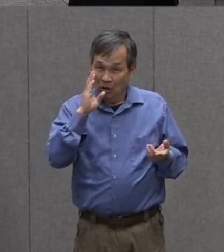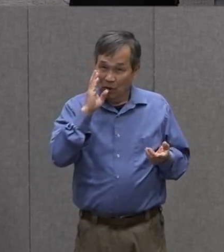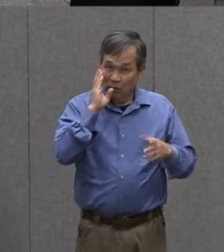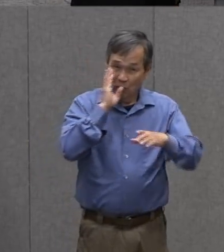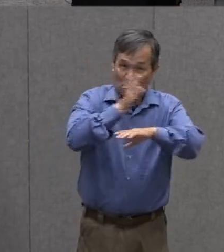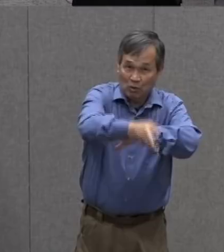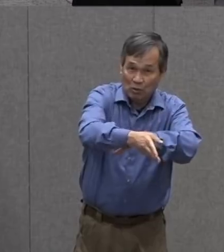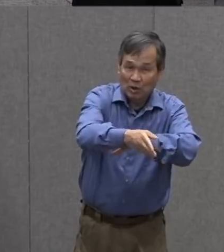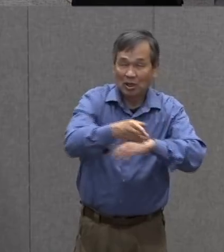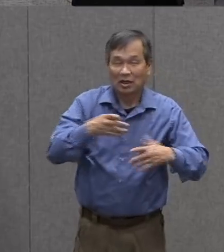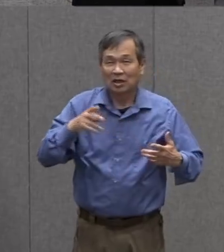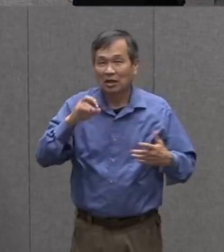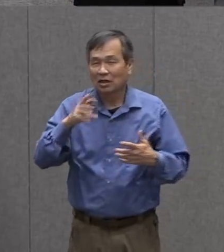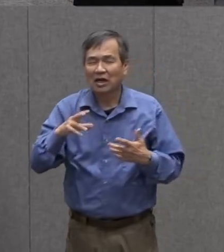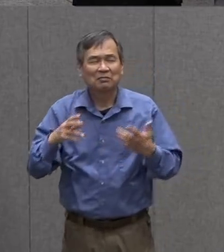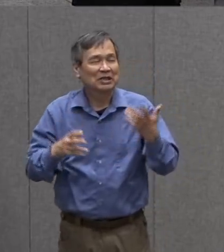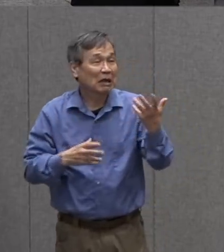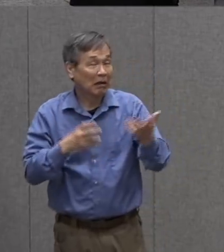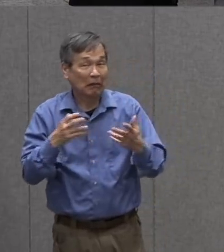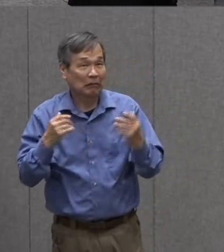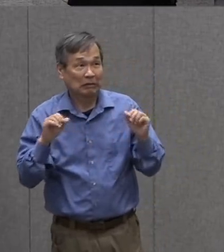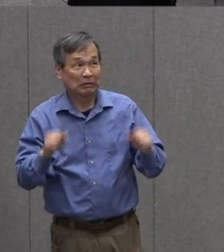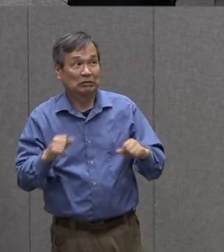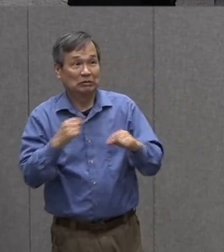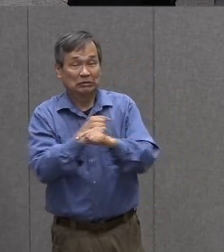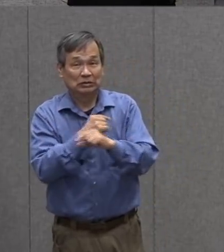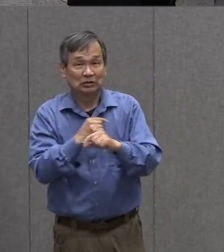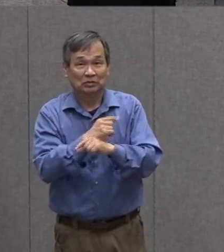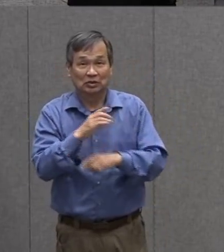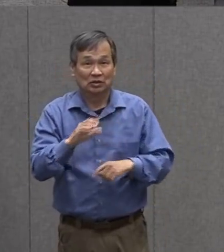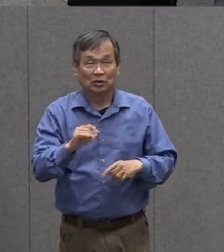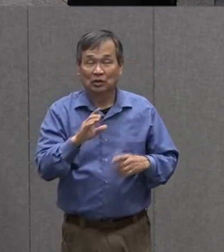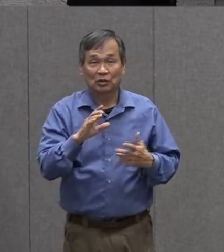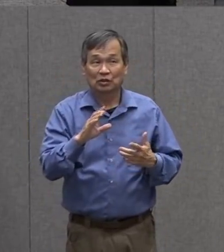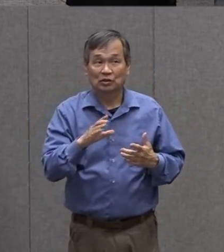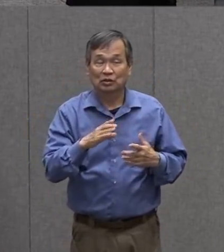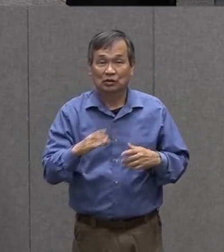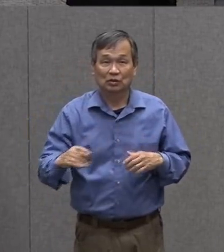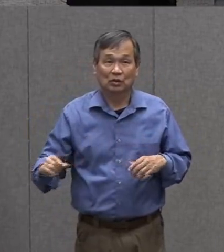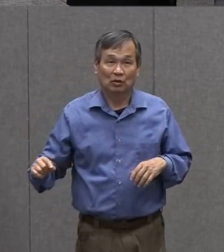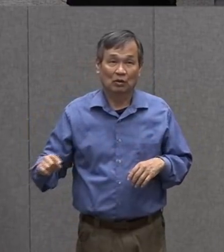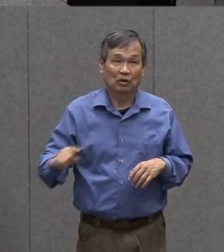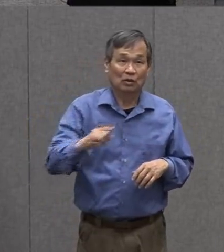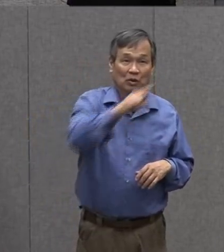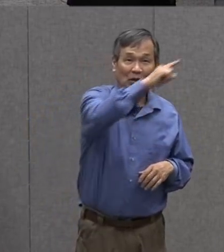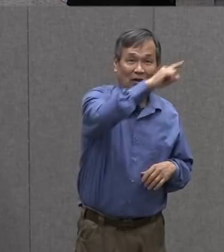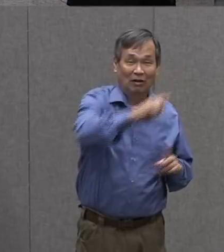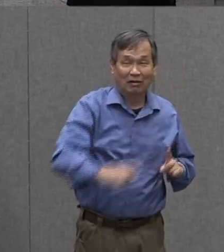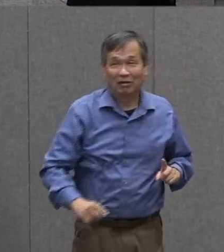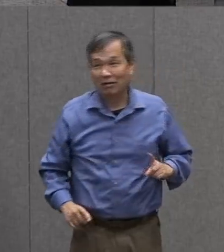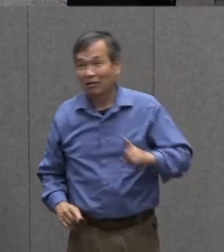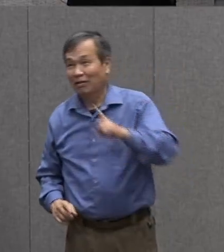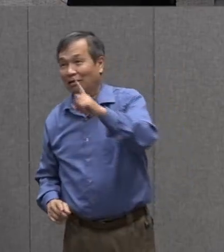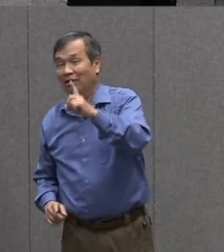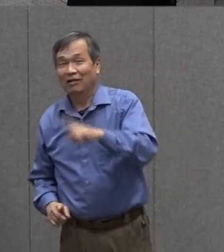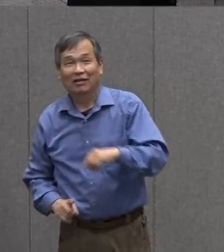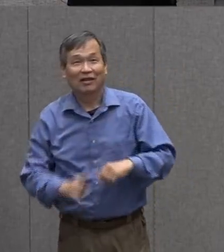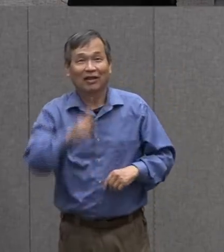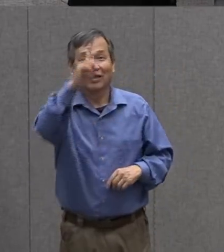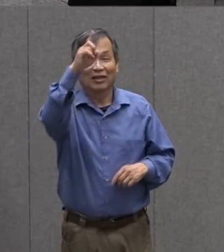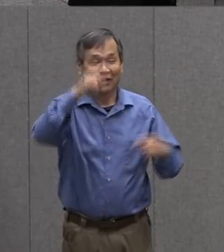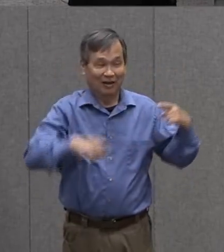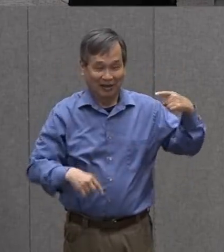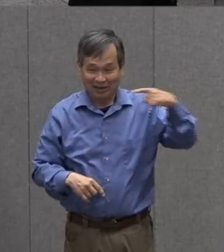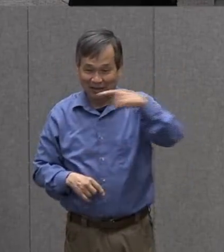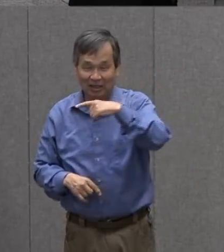some geometry coming in there did he run straight across horizontally or vertically did